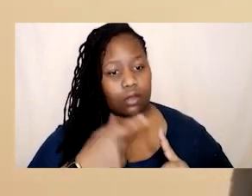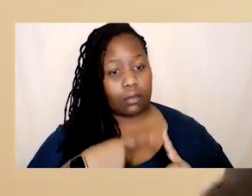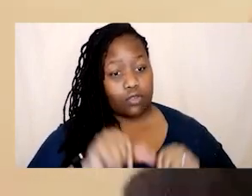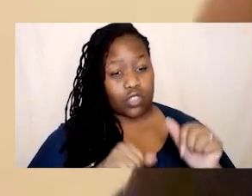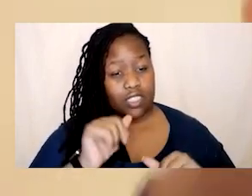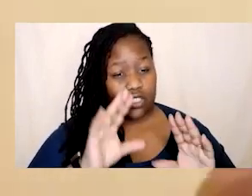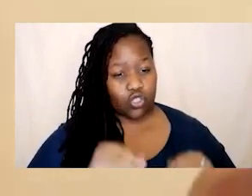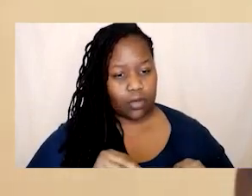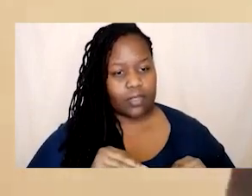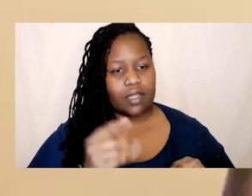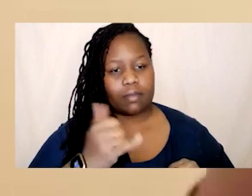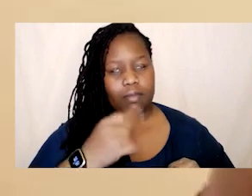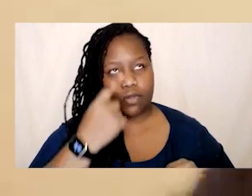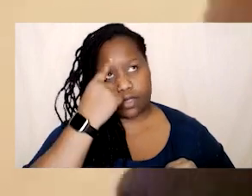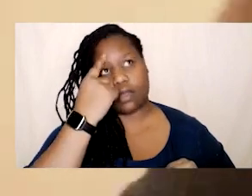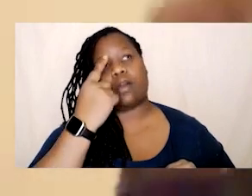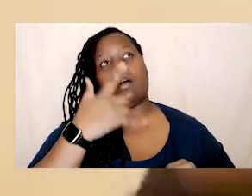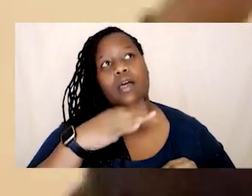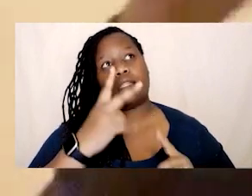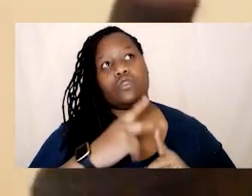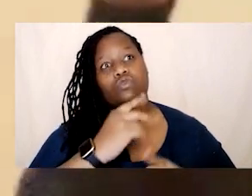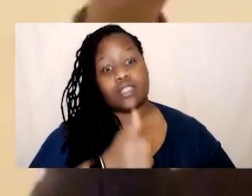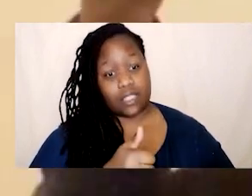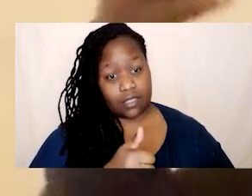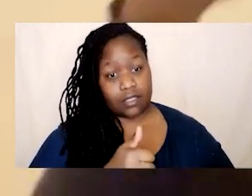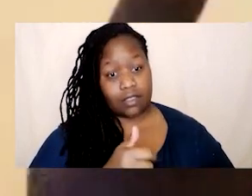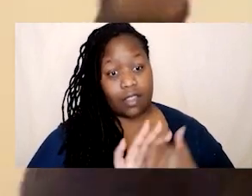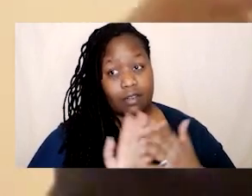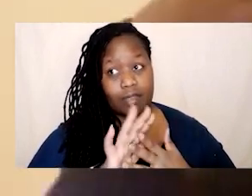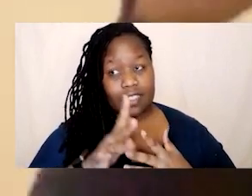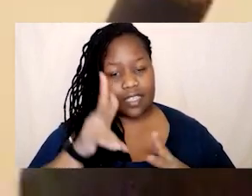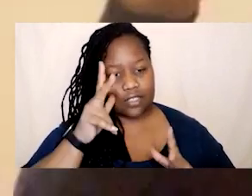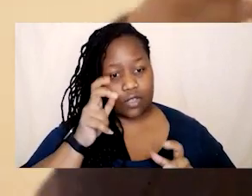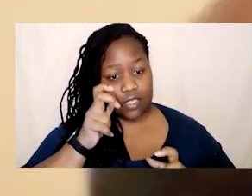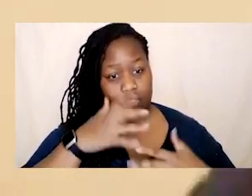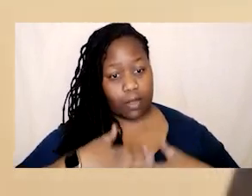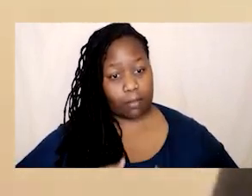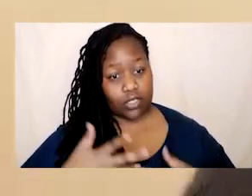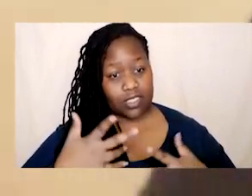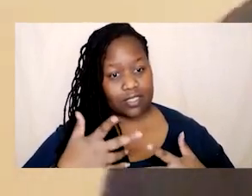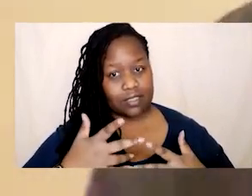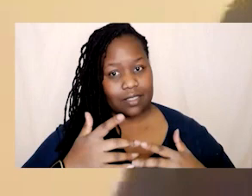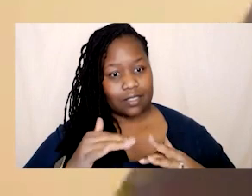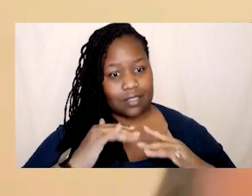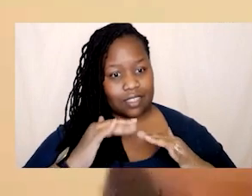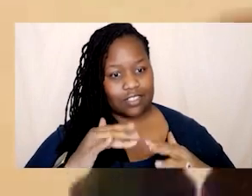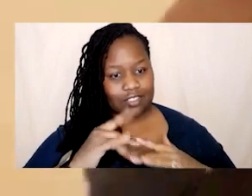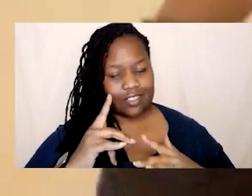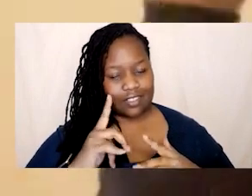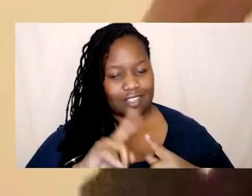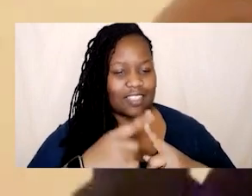break from that i need to like reset and that's that's my indicators listening to my body signals and i've gotten better to listen to my body signals apart from today